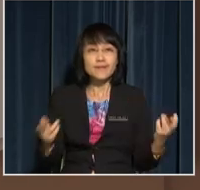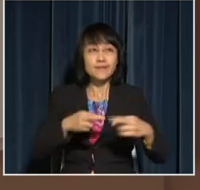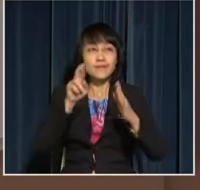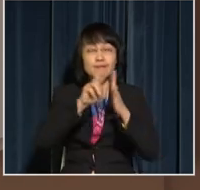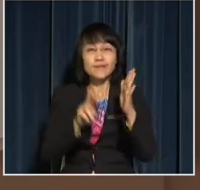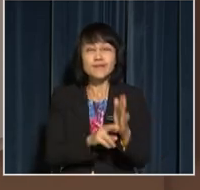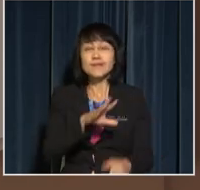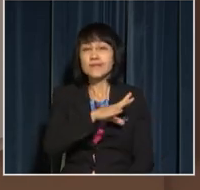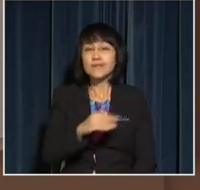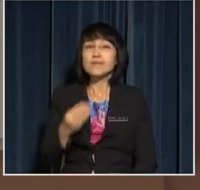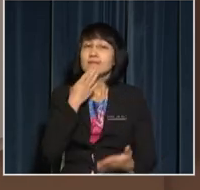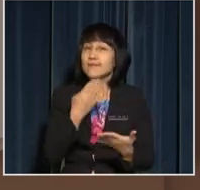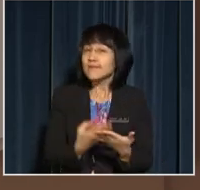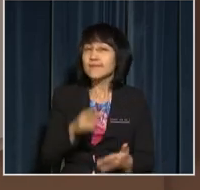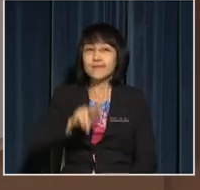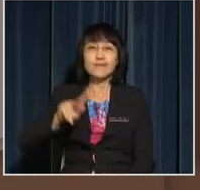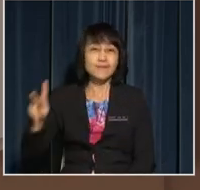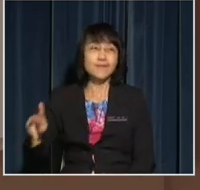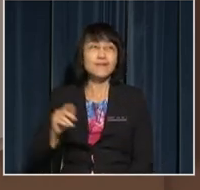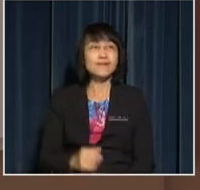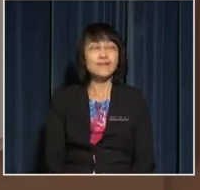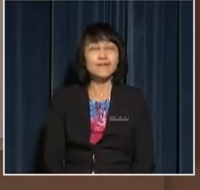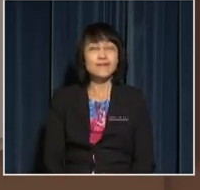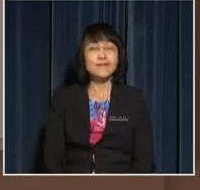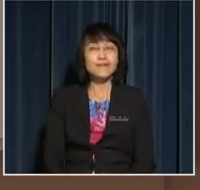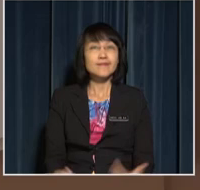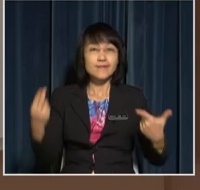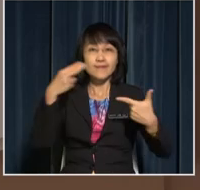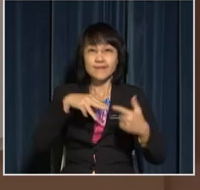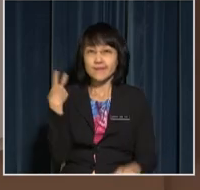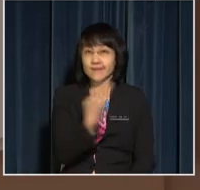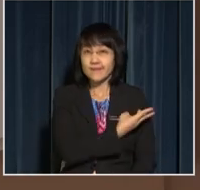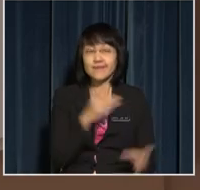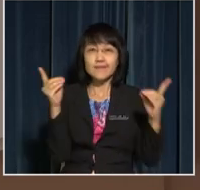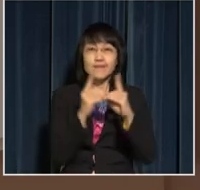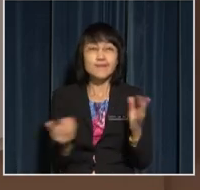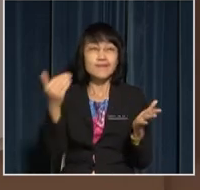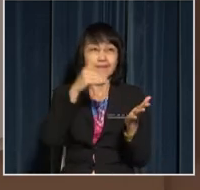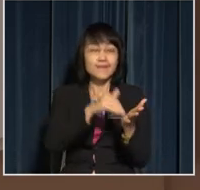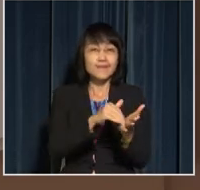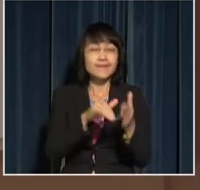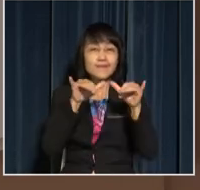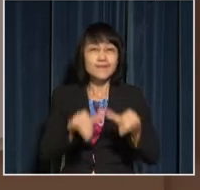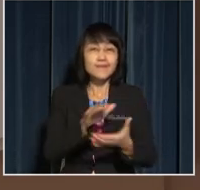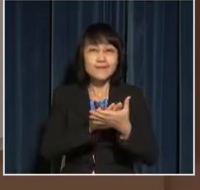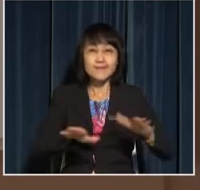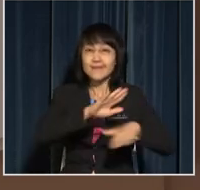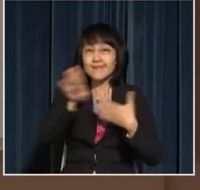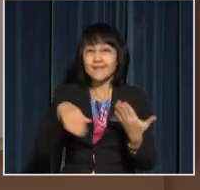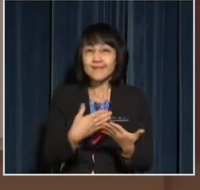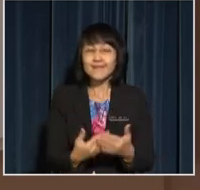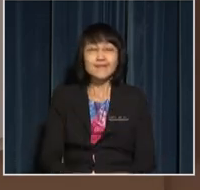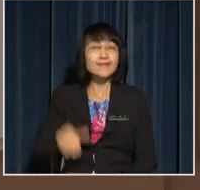dan menjadi orang yang Sehingga kita berjumpa lagi, selamat tinggal semua